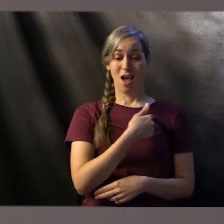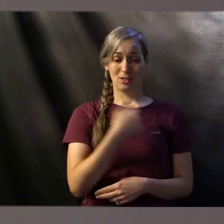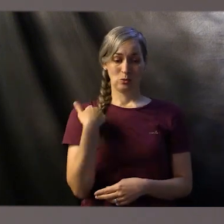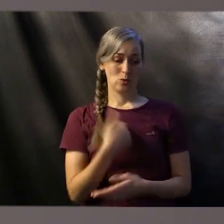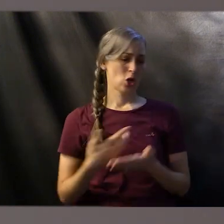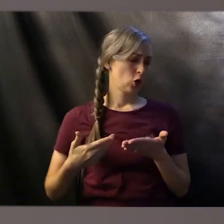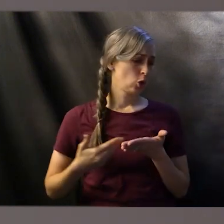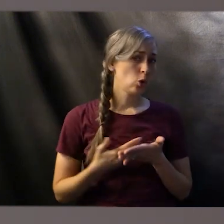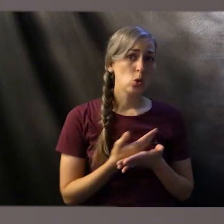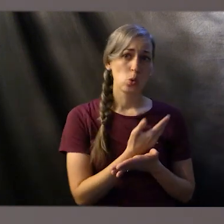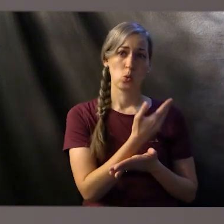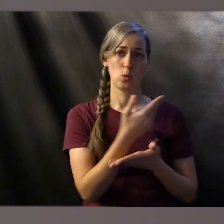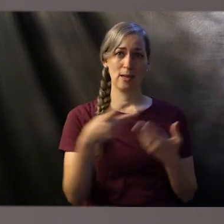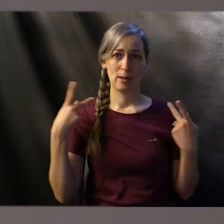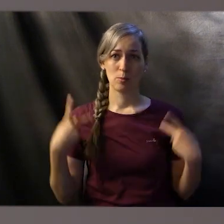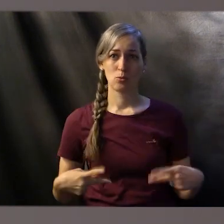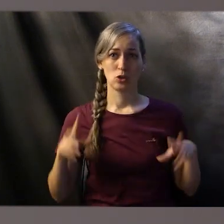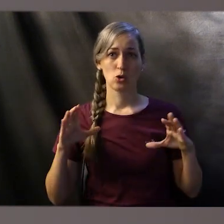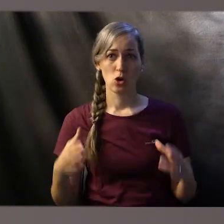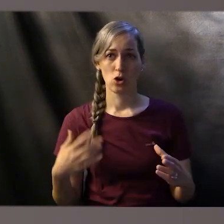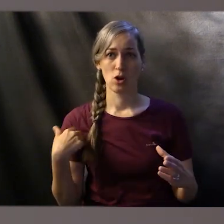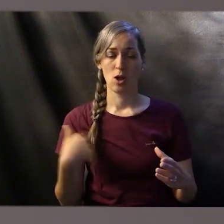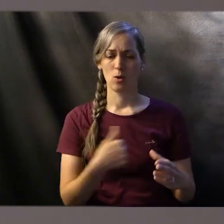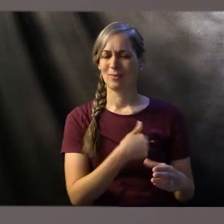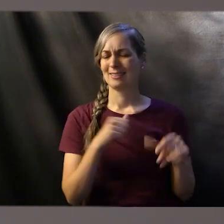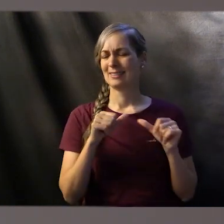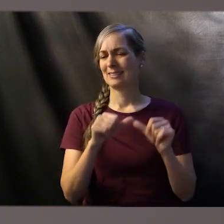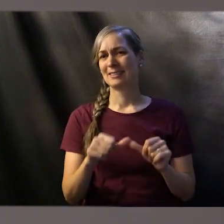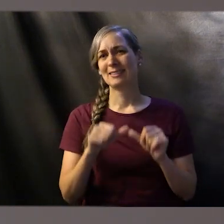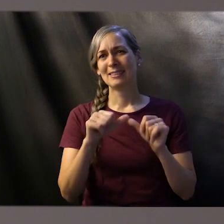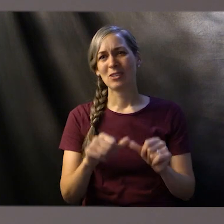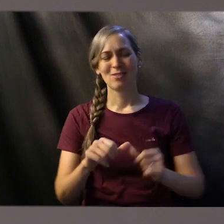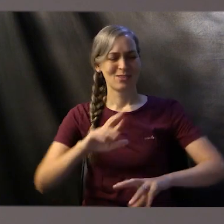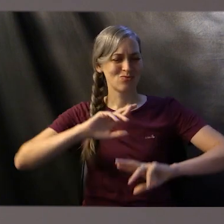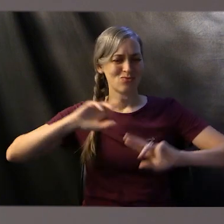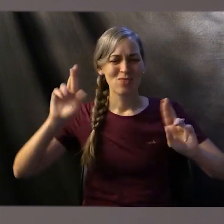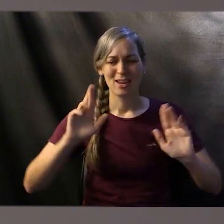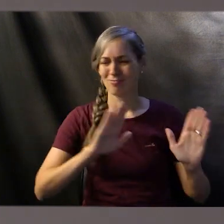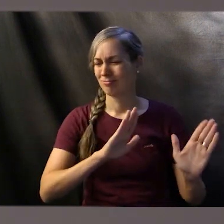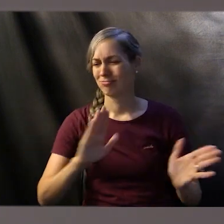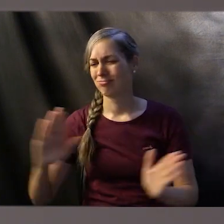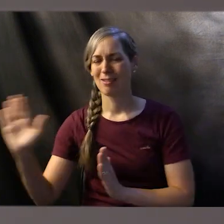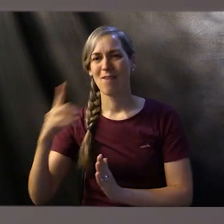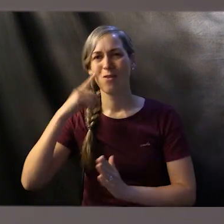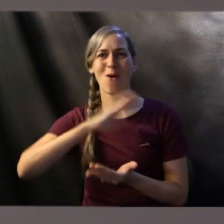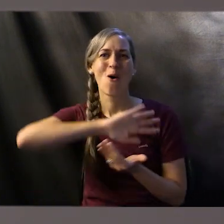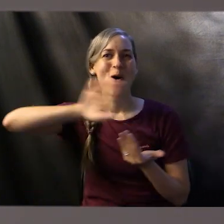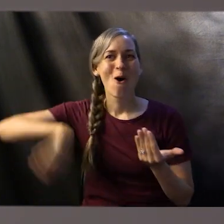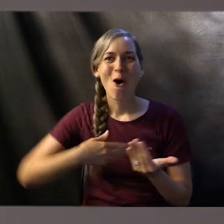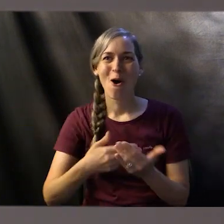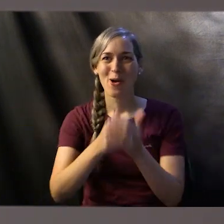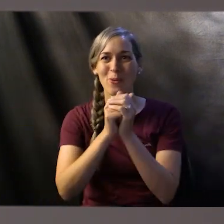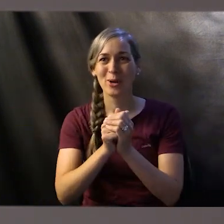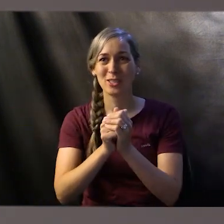the new priesthood we have been continually prepared for all worship